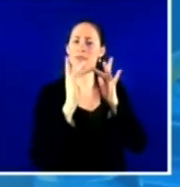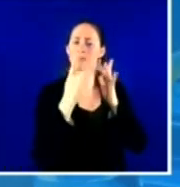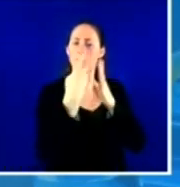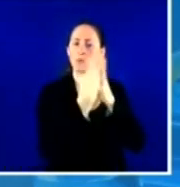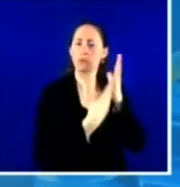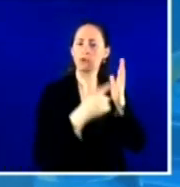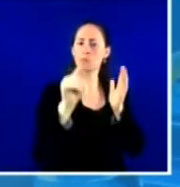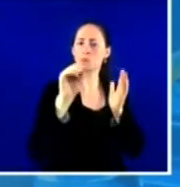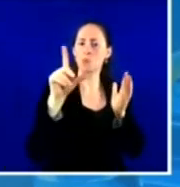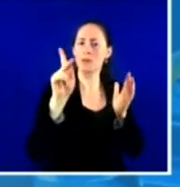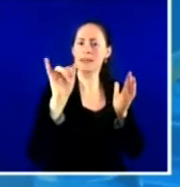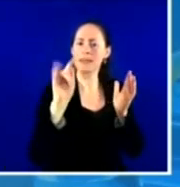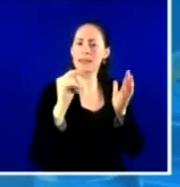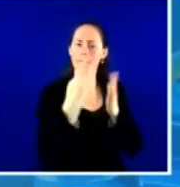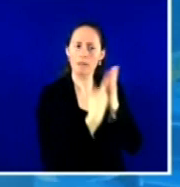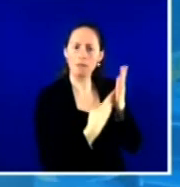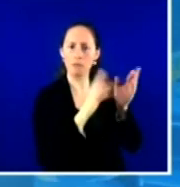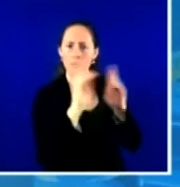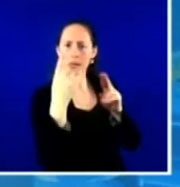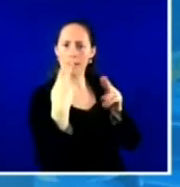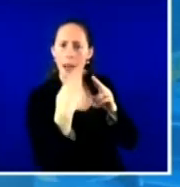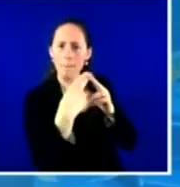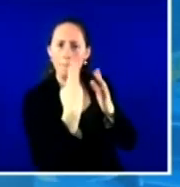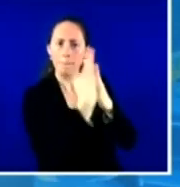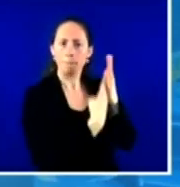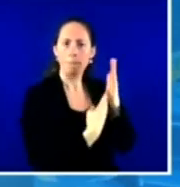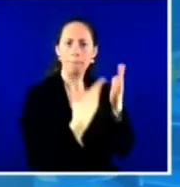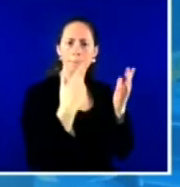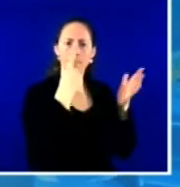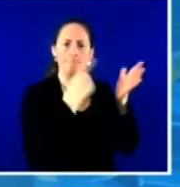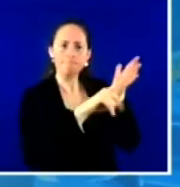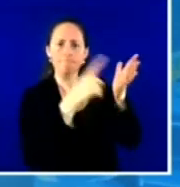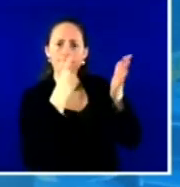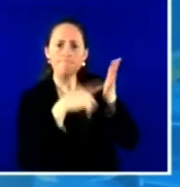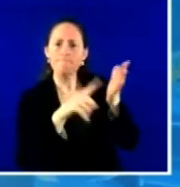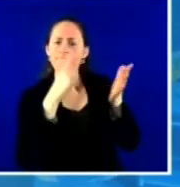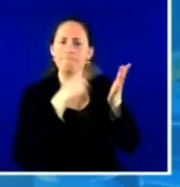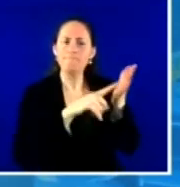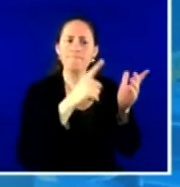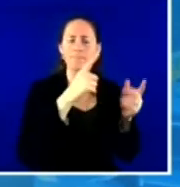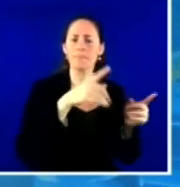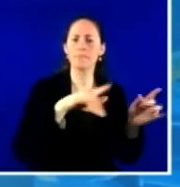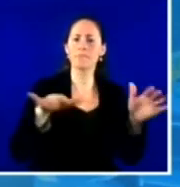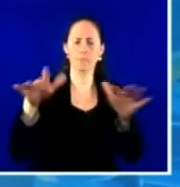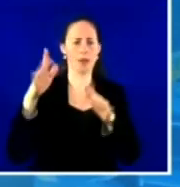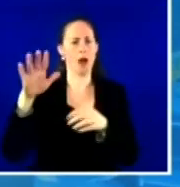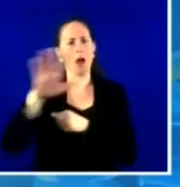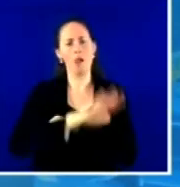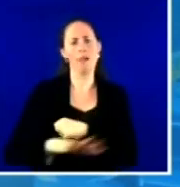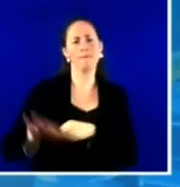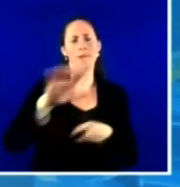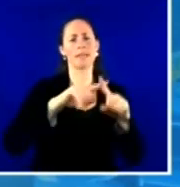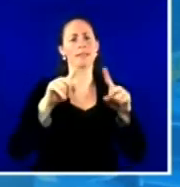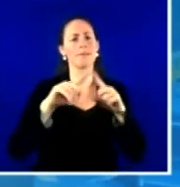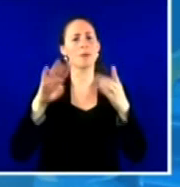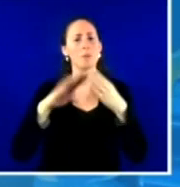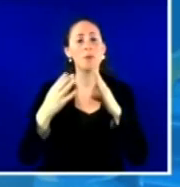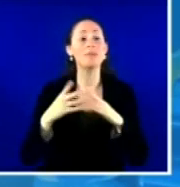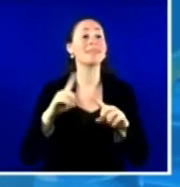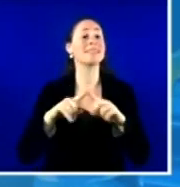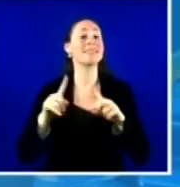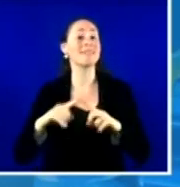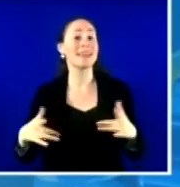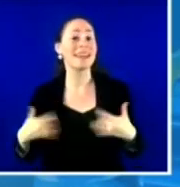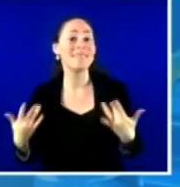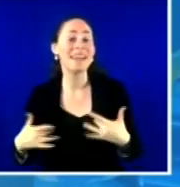outreach that's tailored to individuals, as well as incentive programs. So, so many lessons that we can learn as we take this